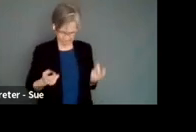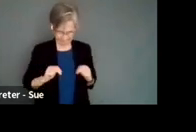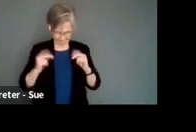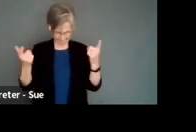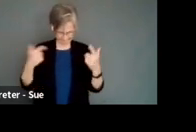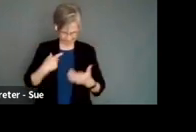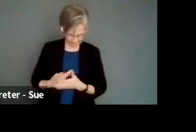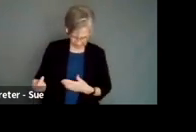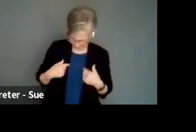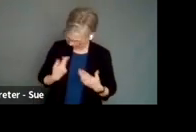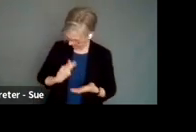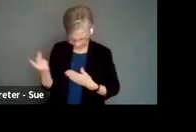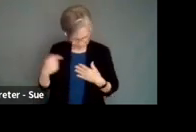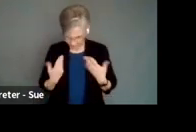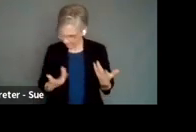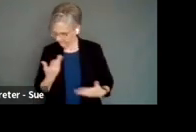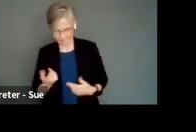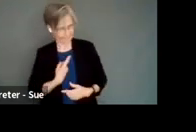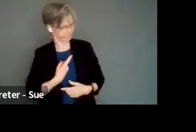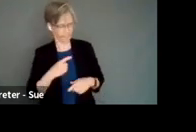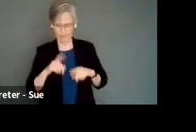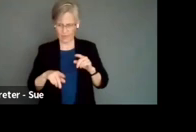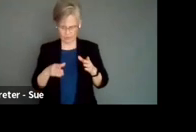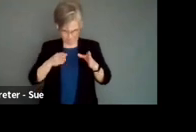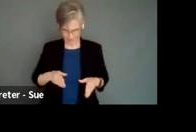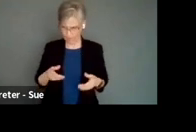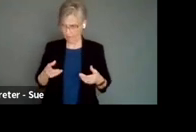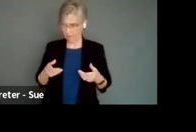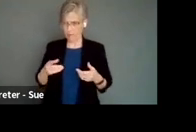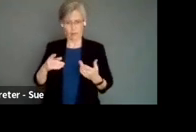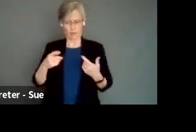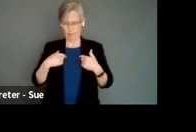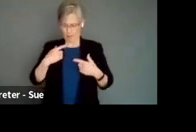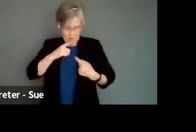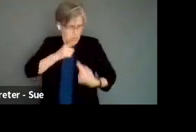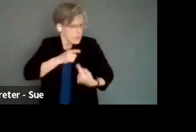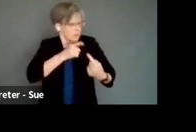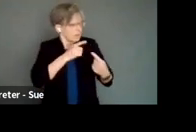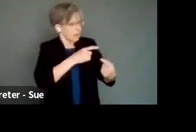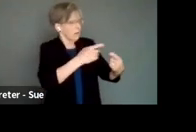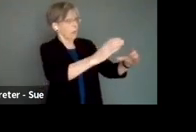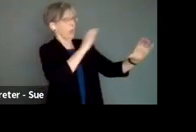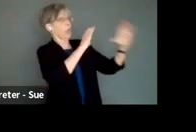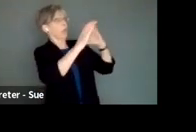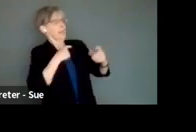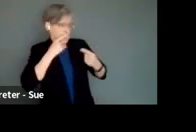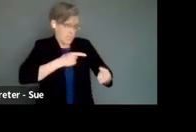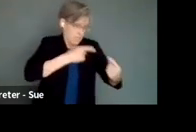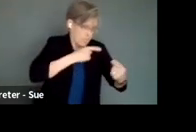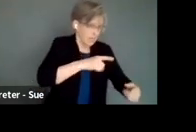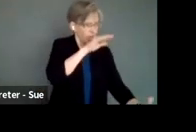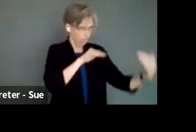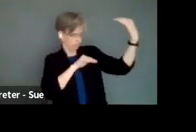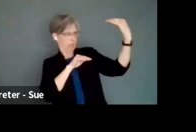they are individual failures in society, rather than individuals who cannot overcome the burdens that are put on them by an unequal